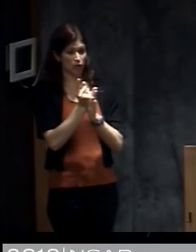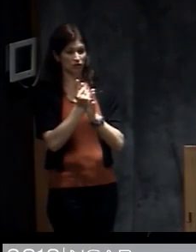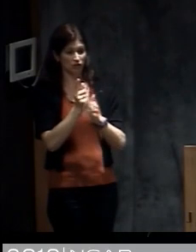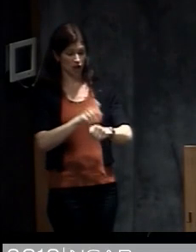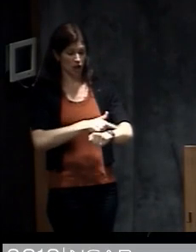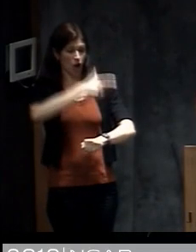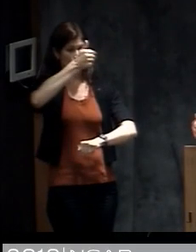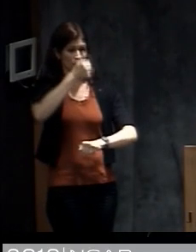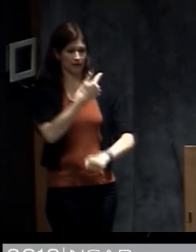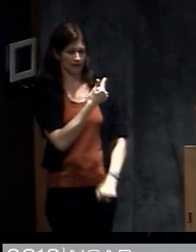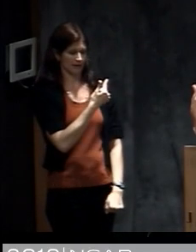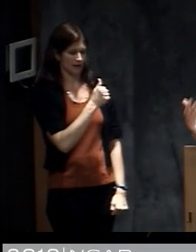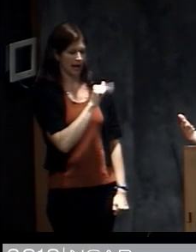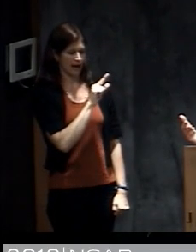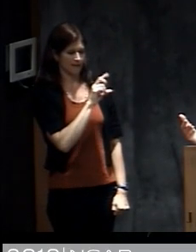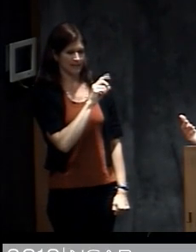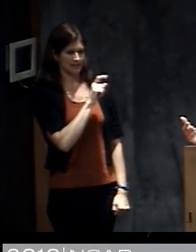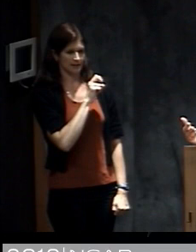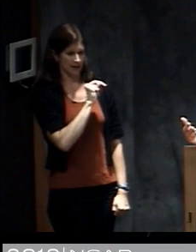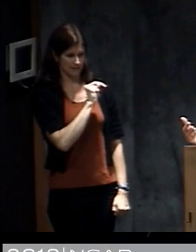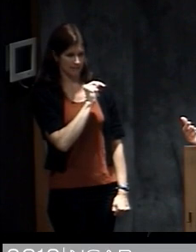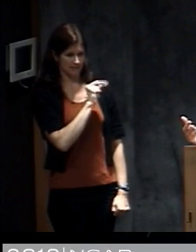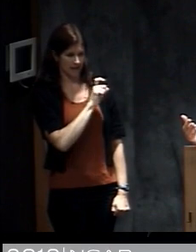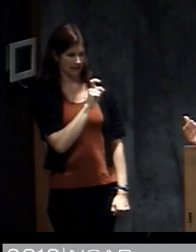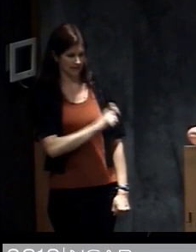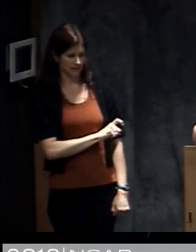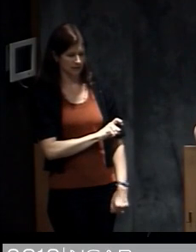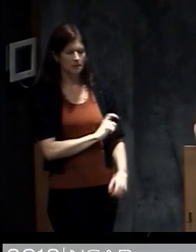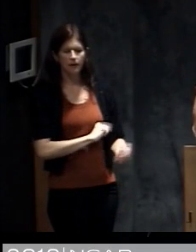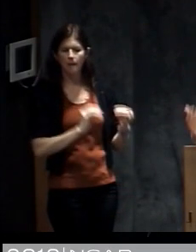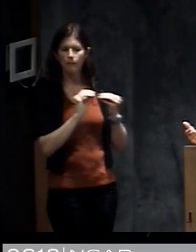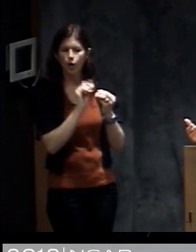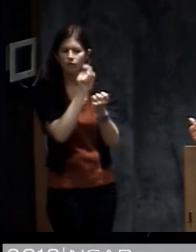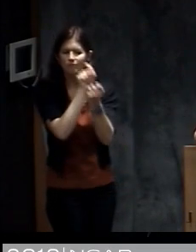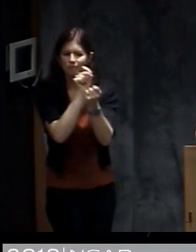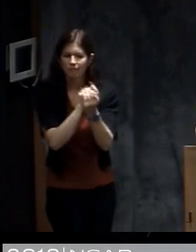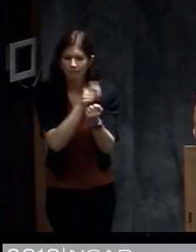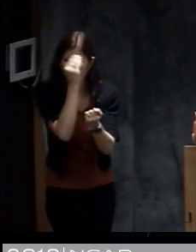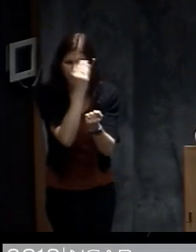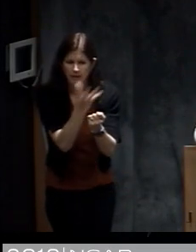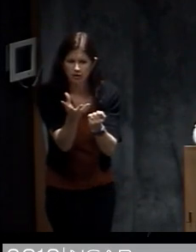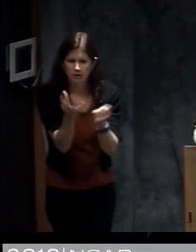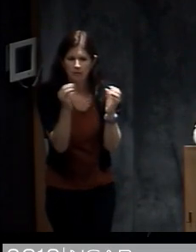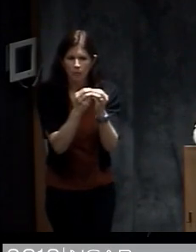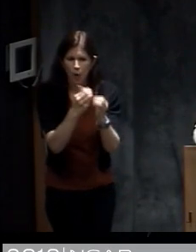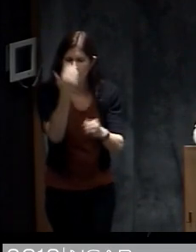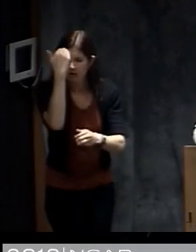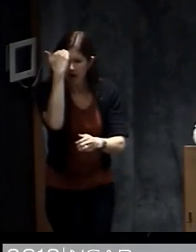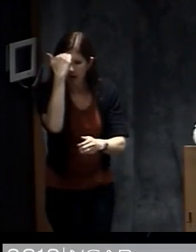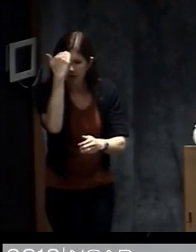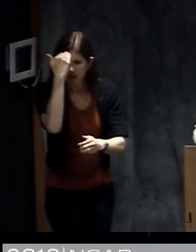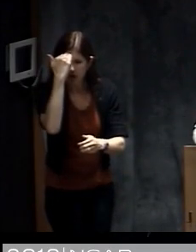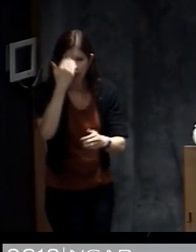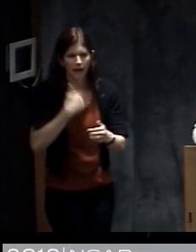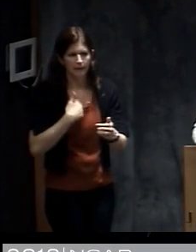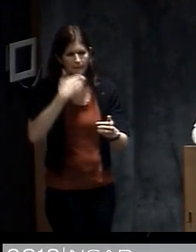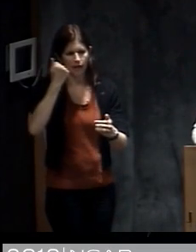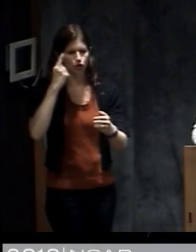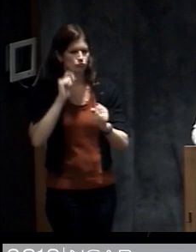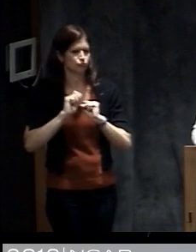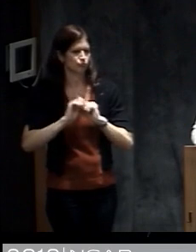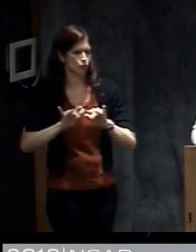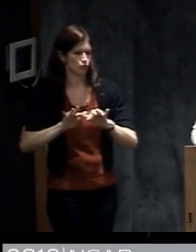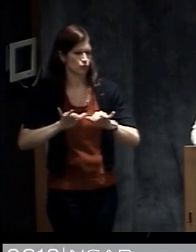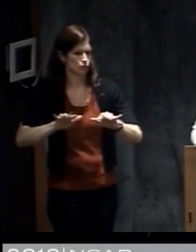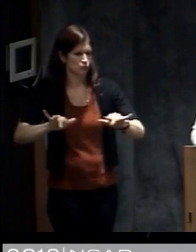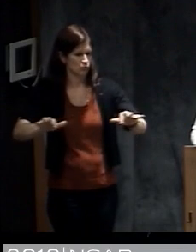Galveston hurricane although there was more information about what the storm would do and more knowledge and of course better ways of disseminating information. And